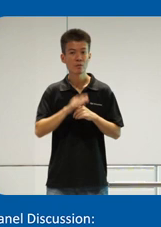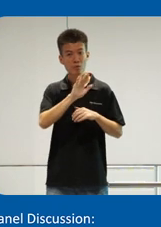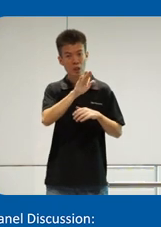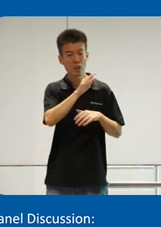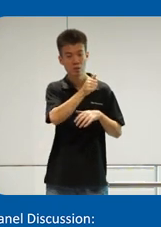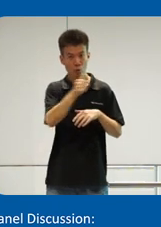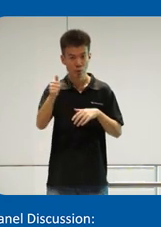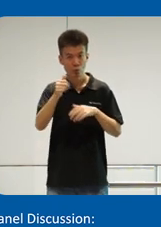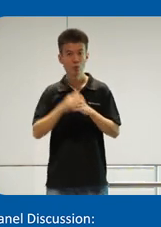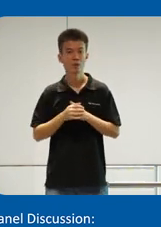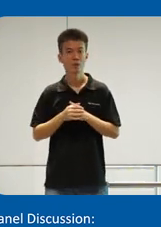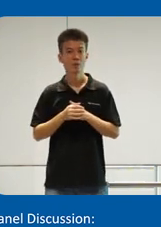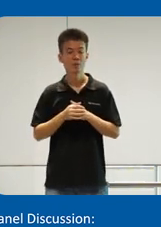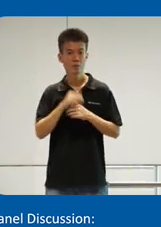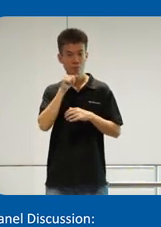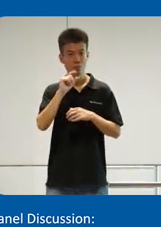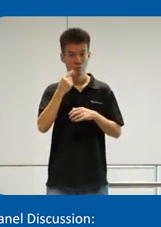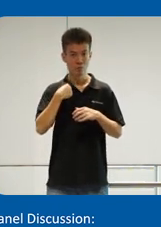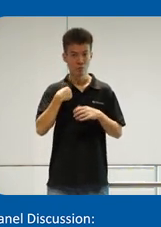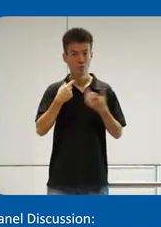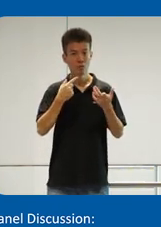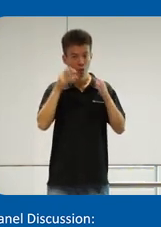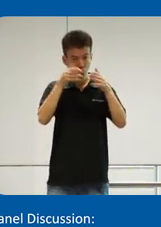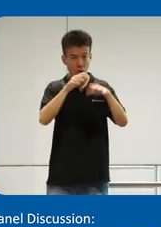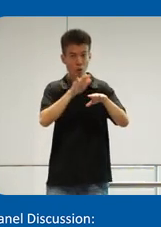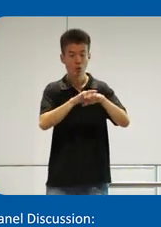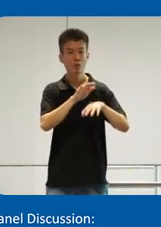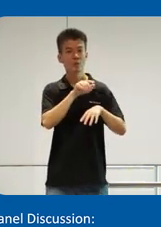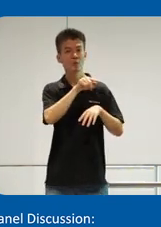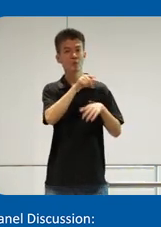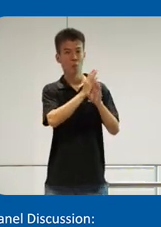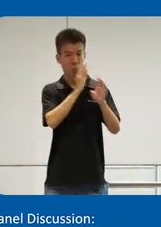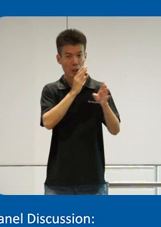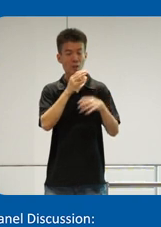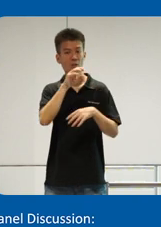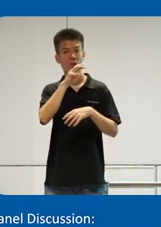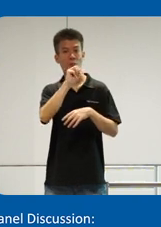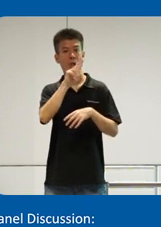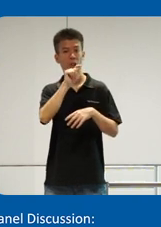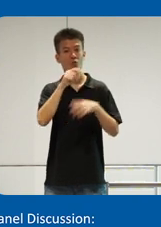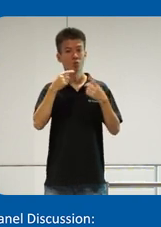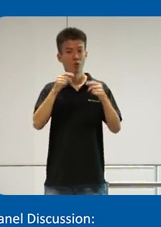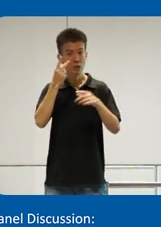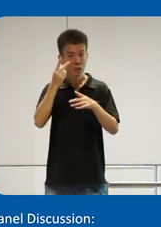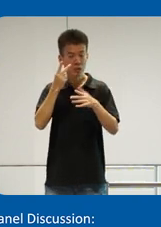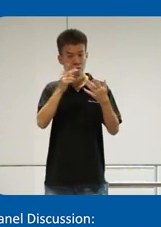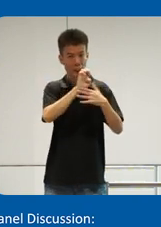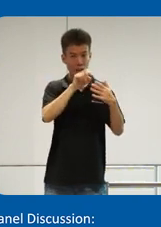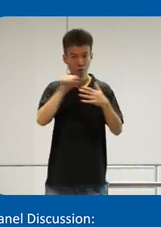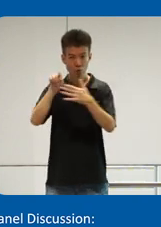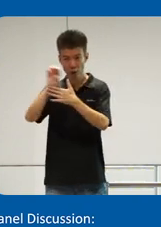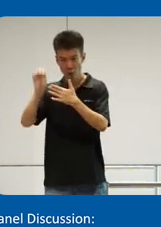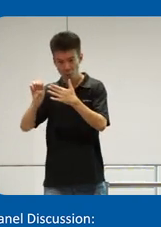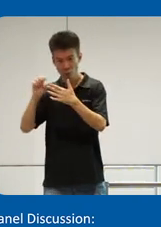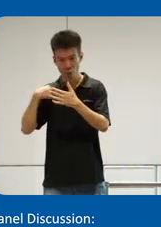their commute? So instead of us, you know, just focusing on the bus and the MRT journey, we try to see from an end-to-end point. And